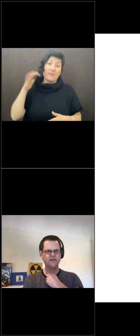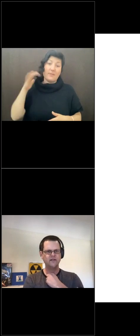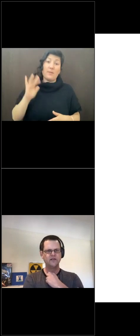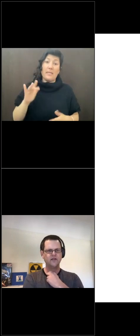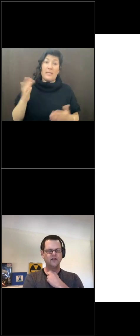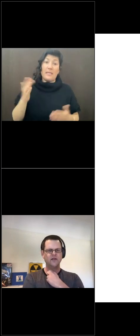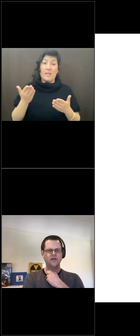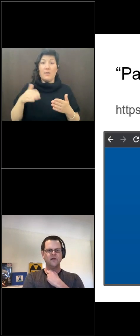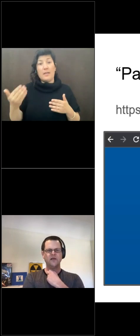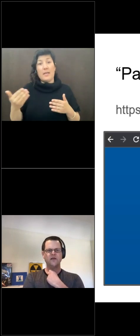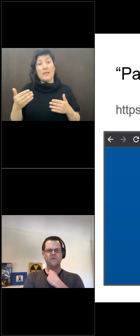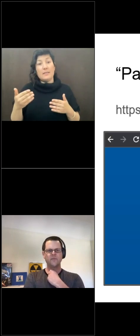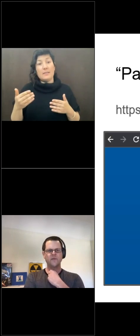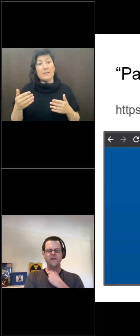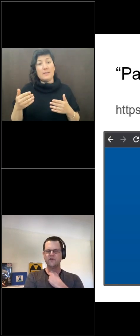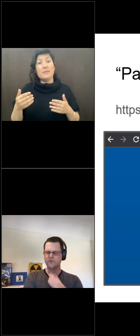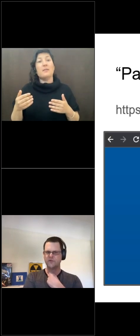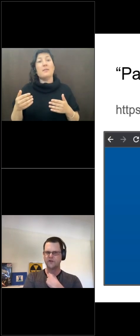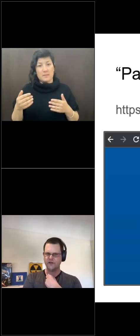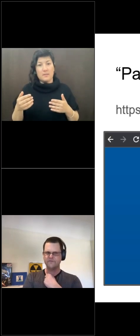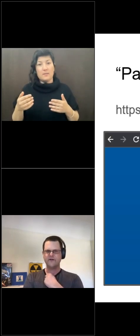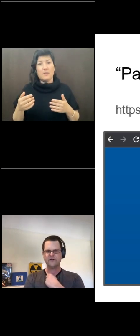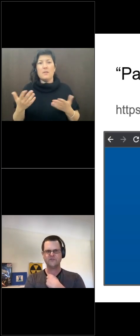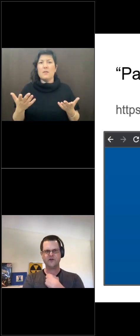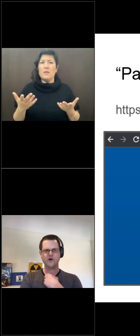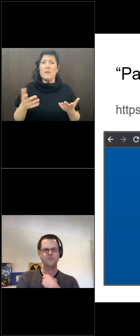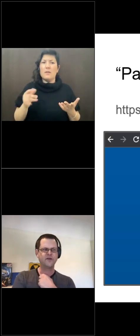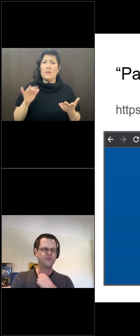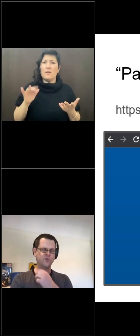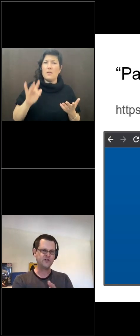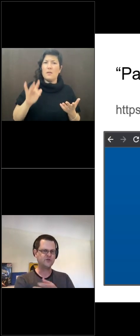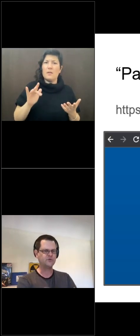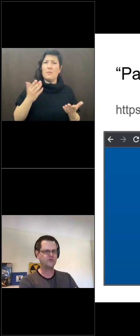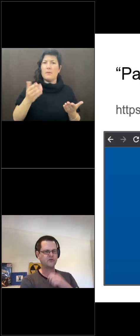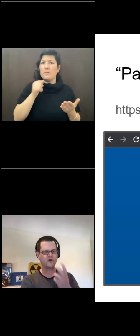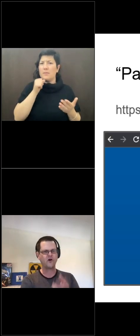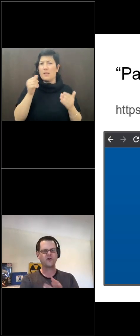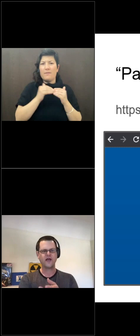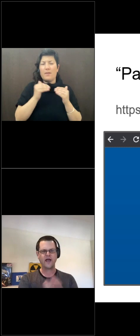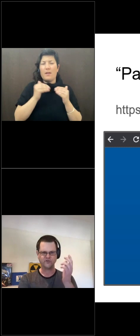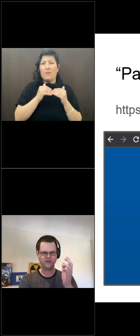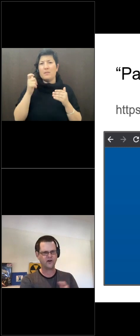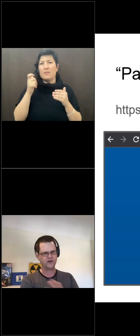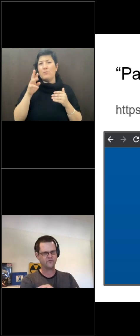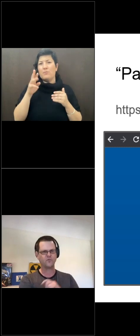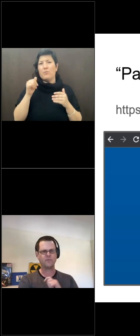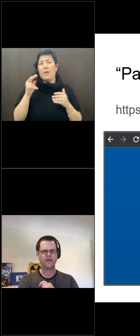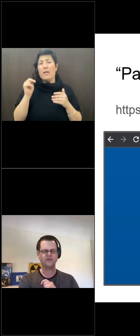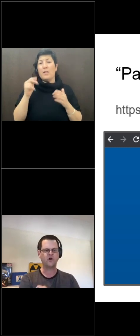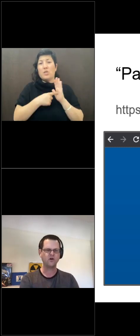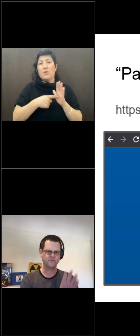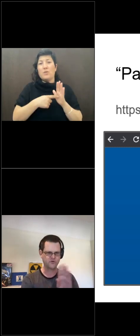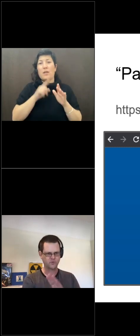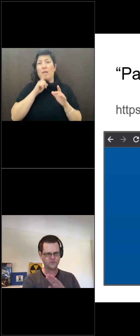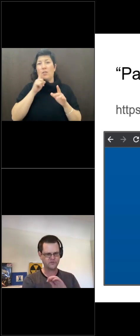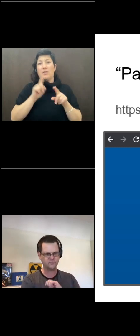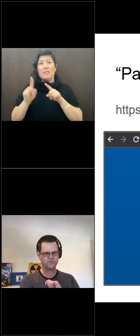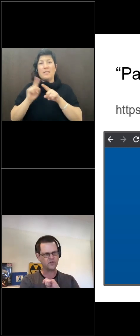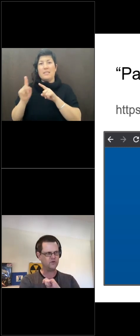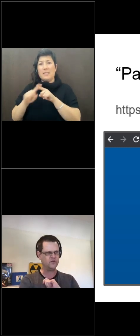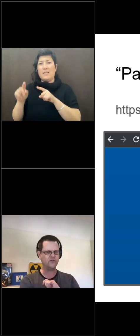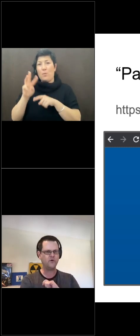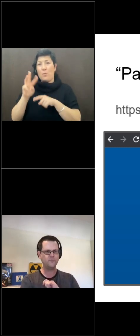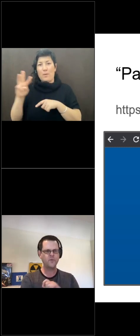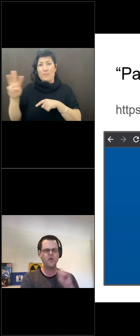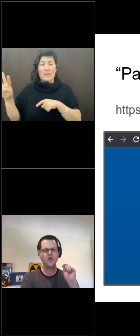to the next slide. And here may be a little unfair to CECOM because Brian showed you that there are actually on a different web page, all of the terms